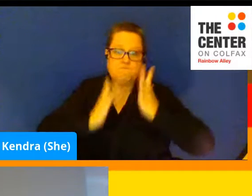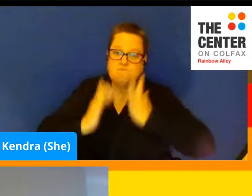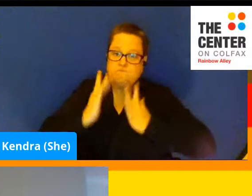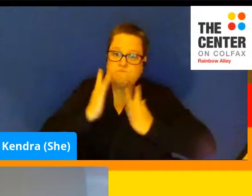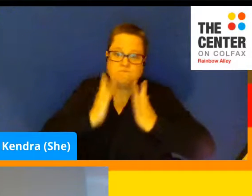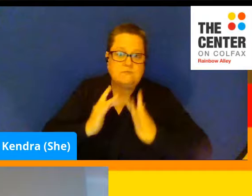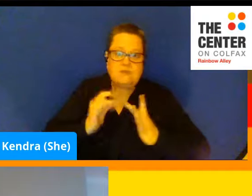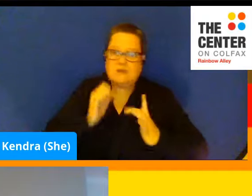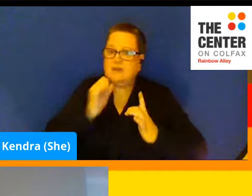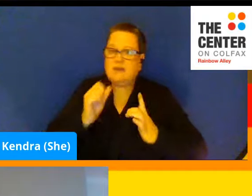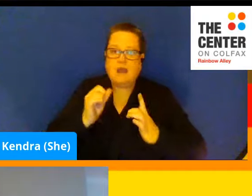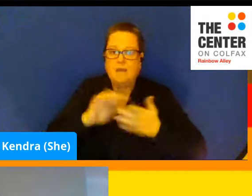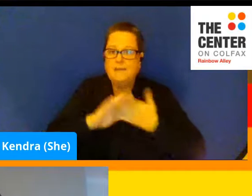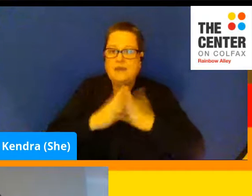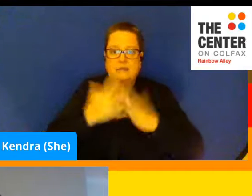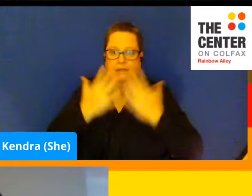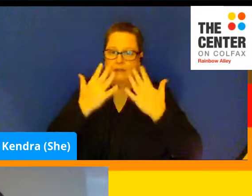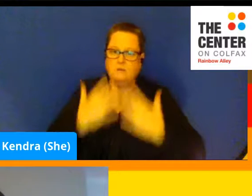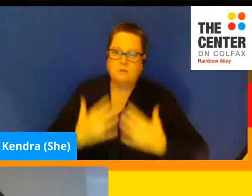get too down about it.